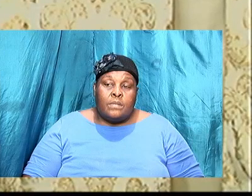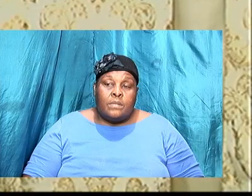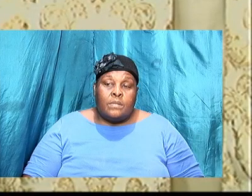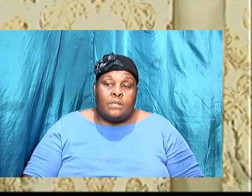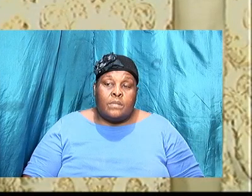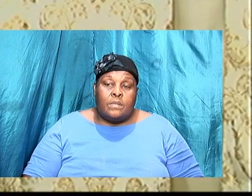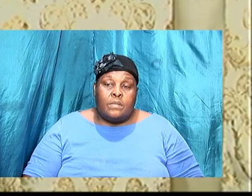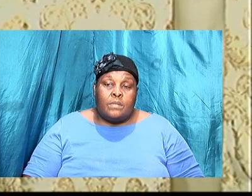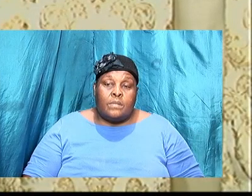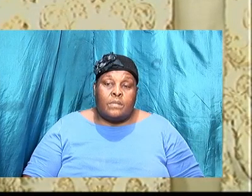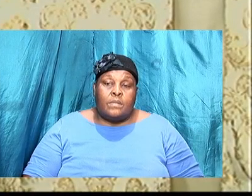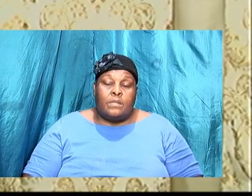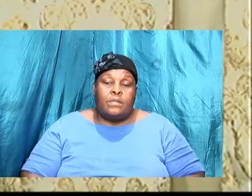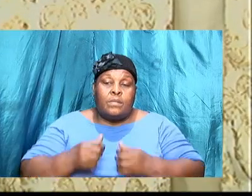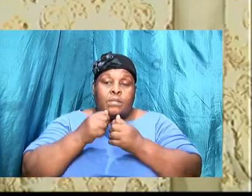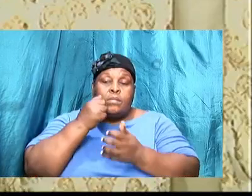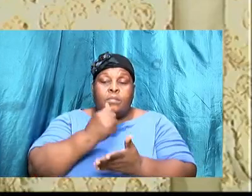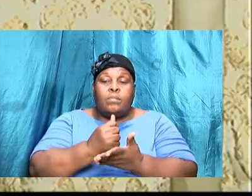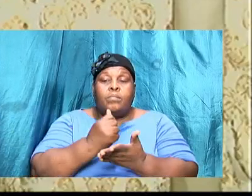Amen.